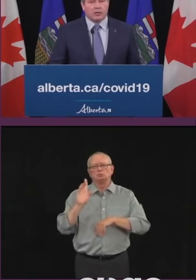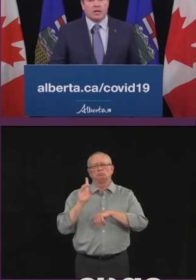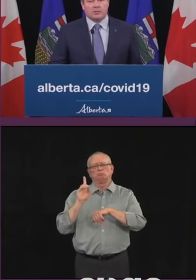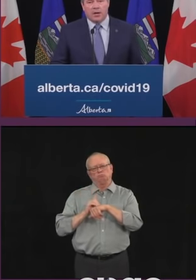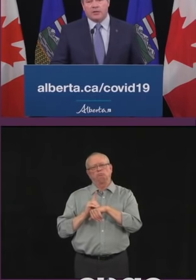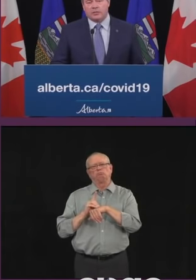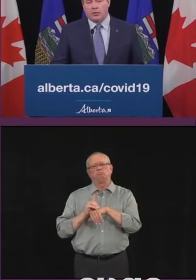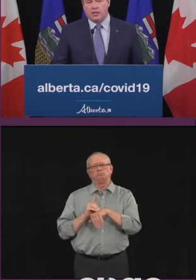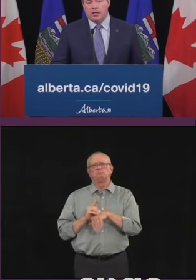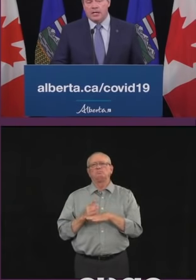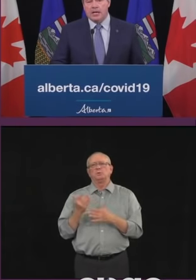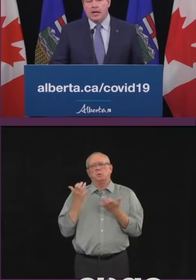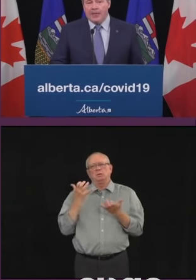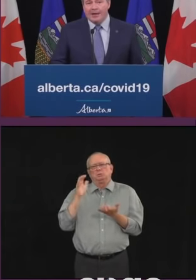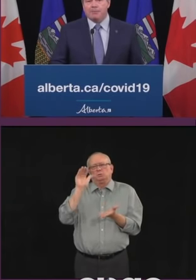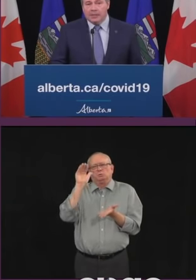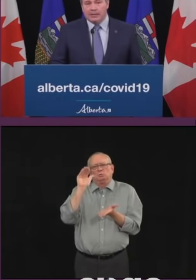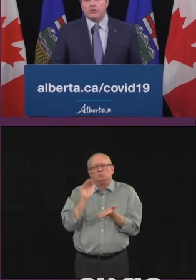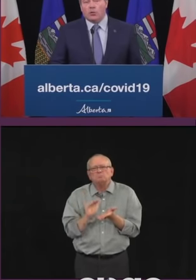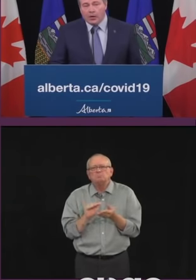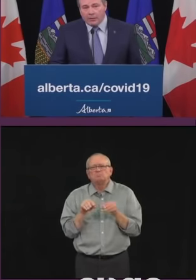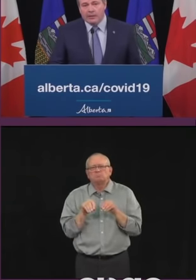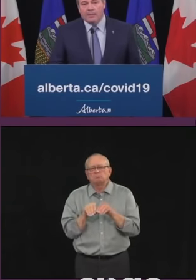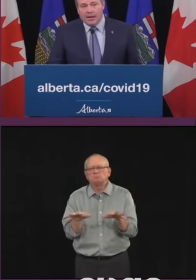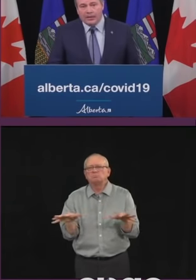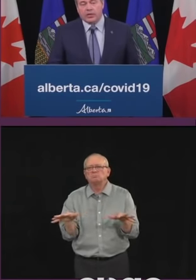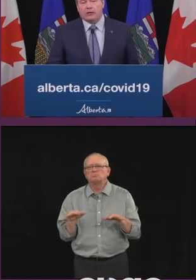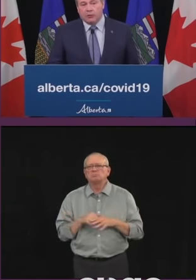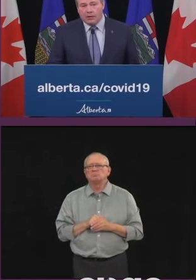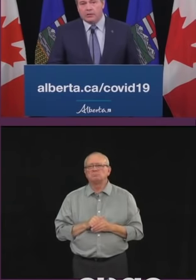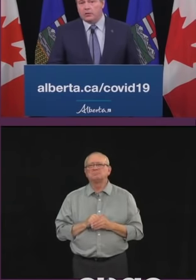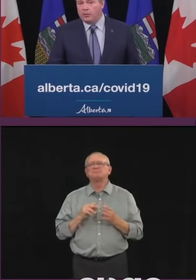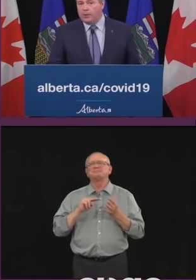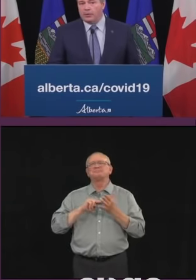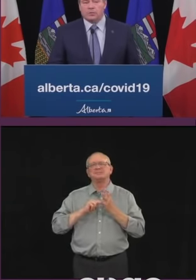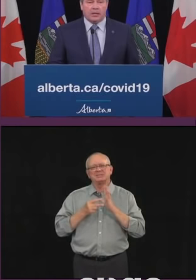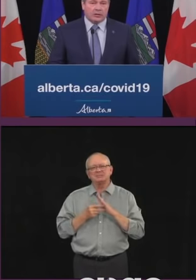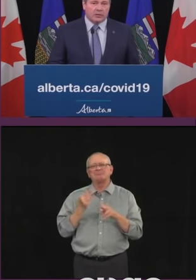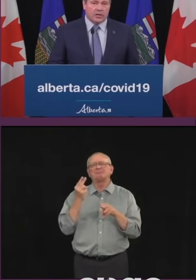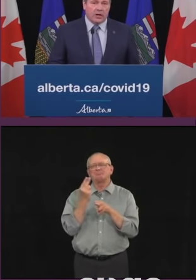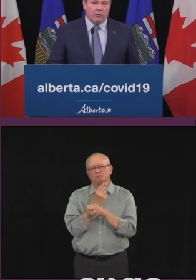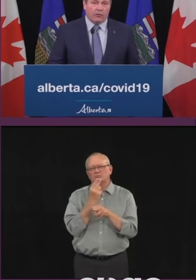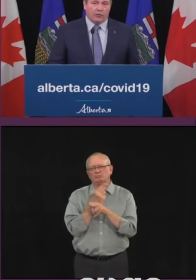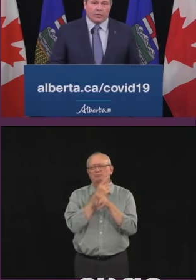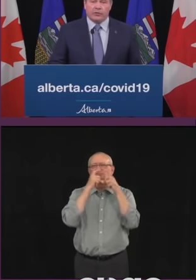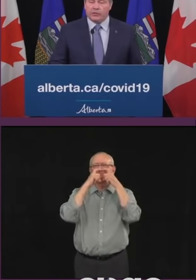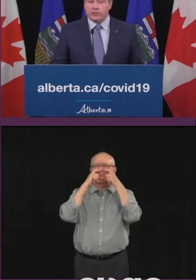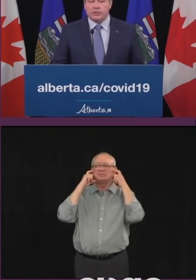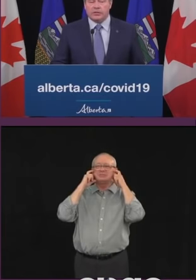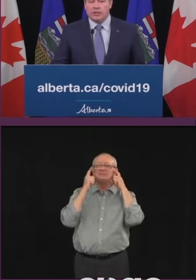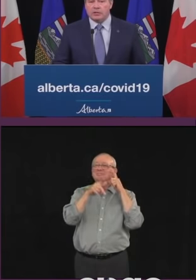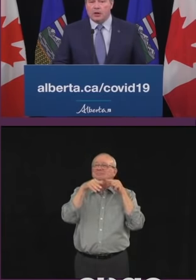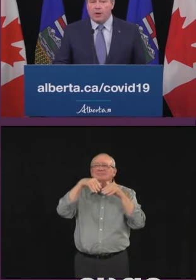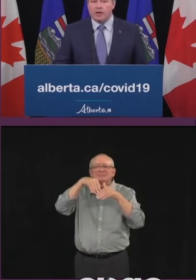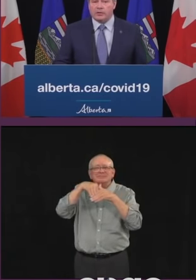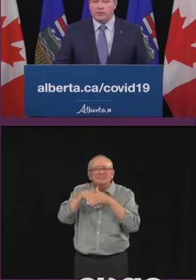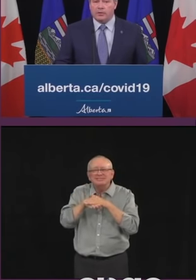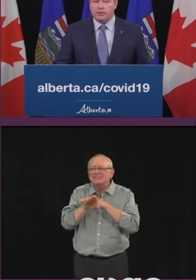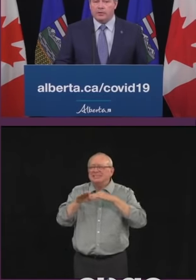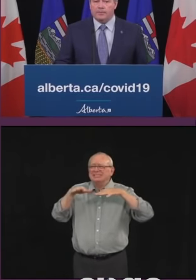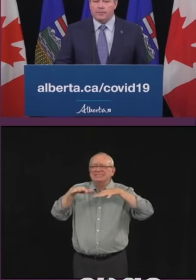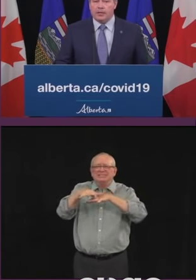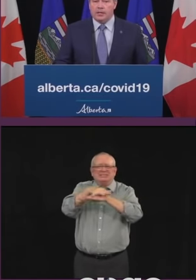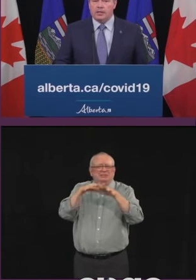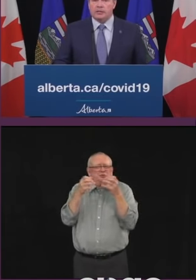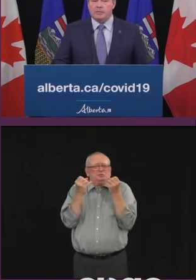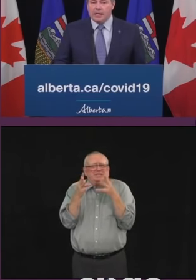as much as possible. And that means wearing a mask in crowded indoor public spaces where physical distancing is not possible.